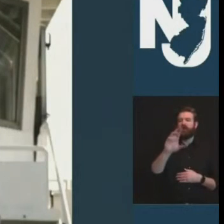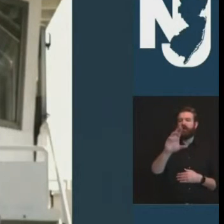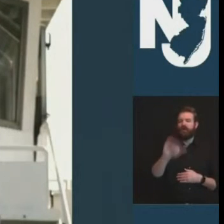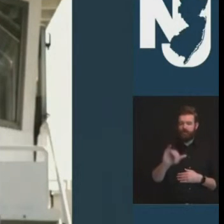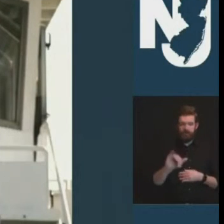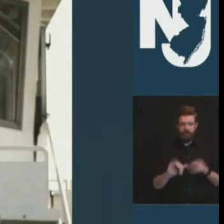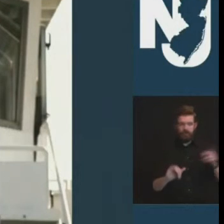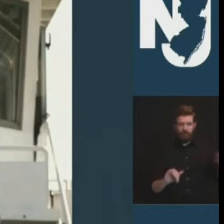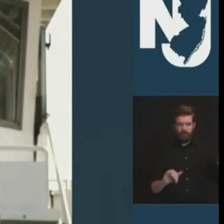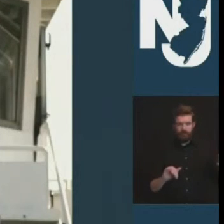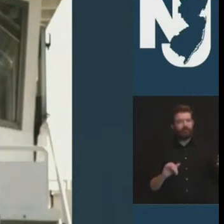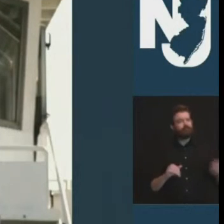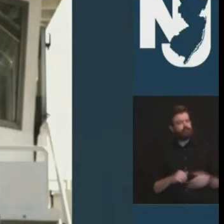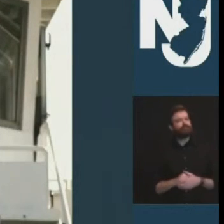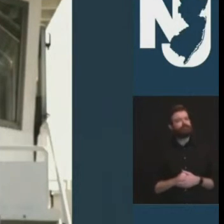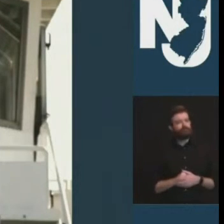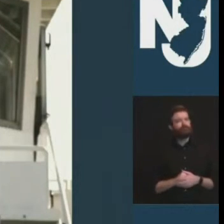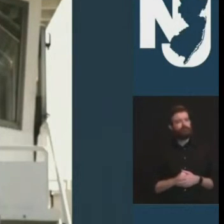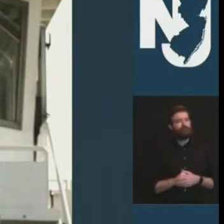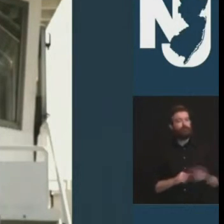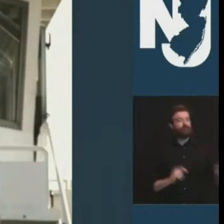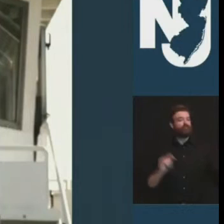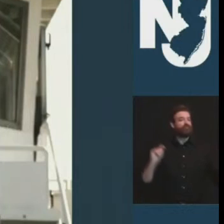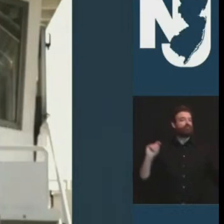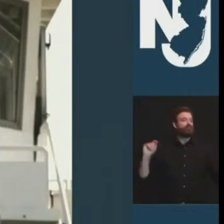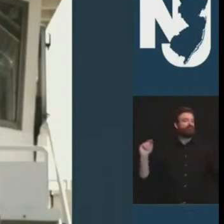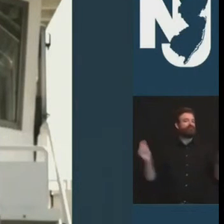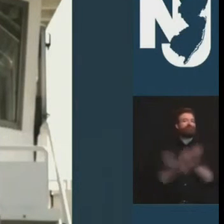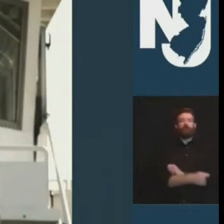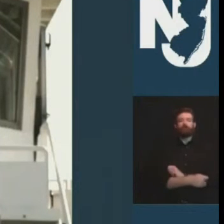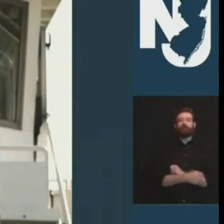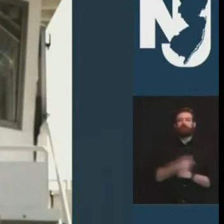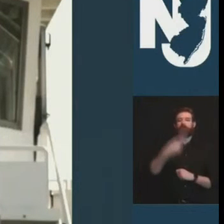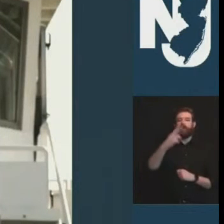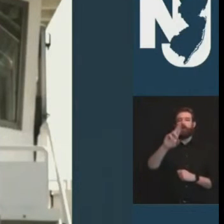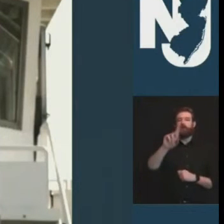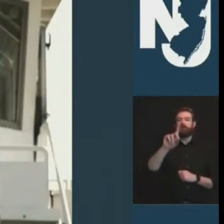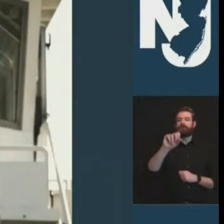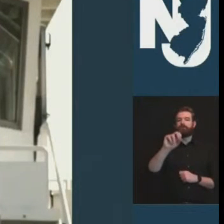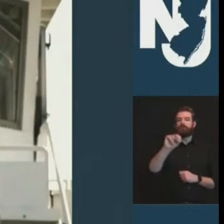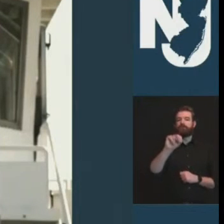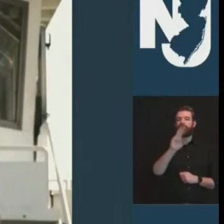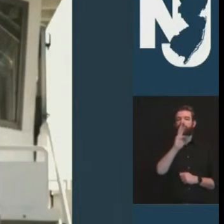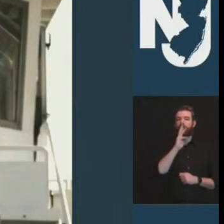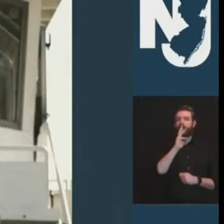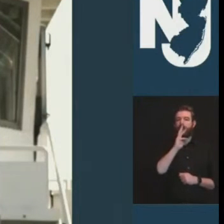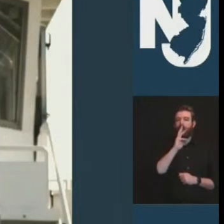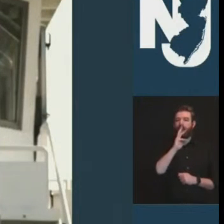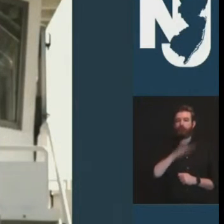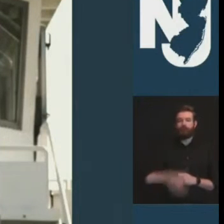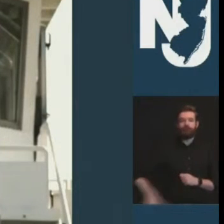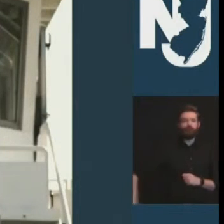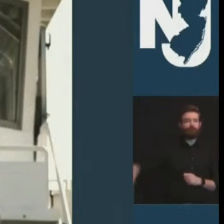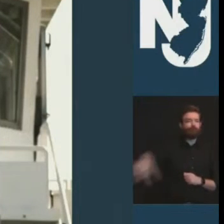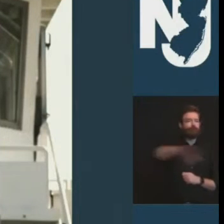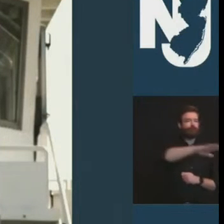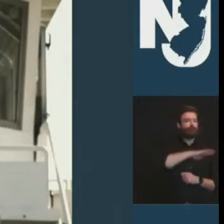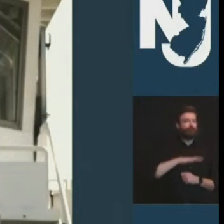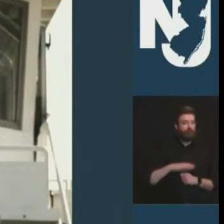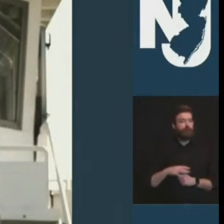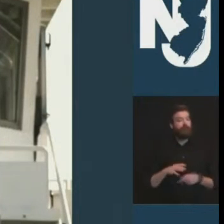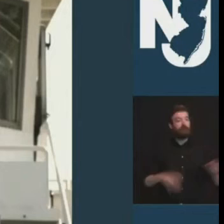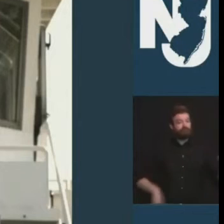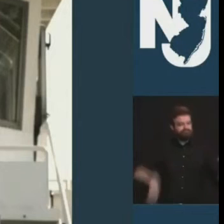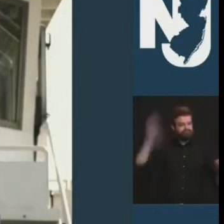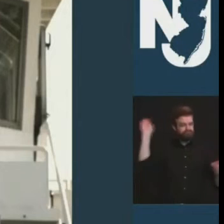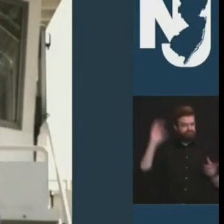county waterfront he grew up in the two-bedroom apartment above his immigrant father's grocery store in west new york where he also worked